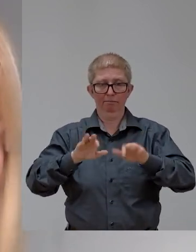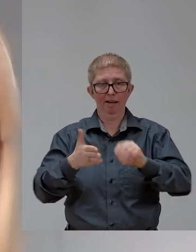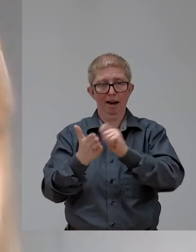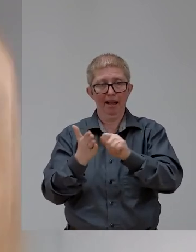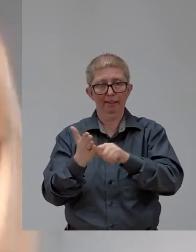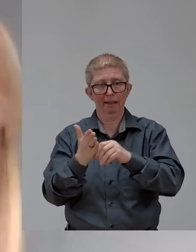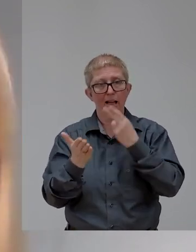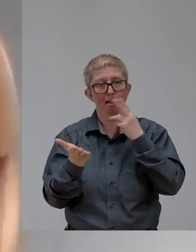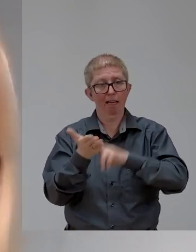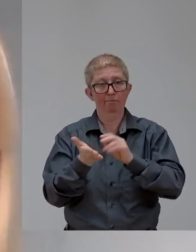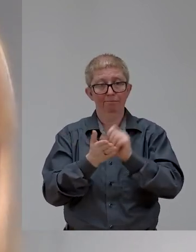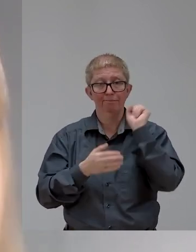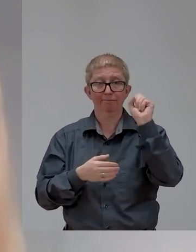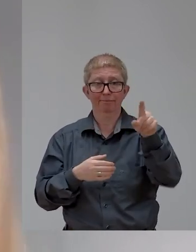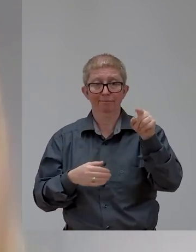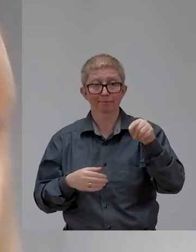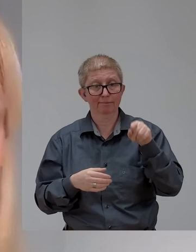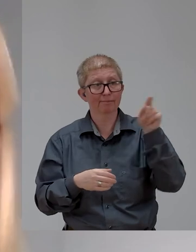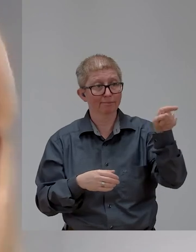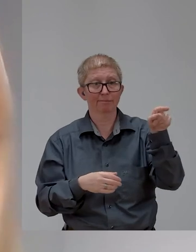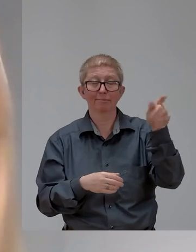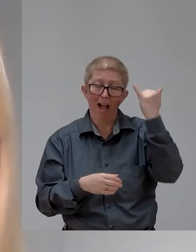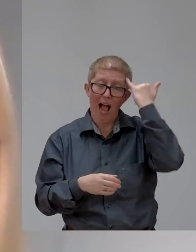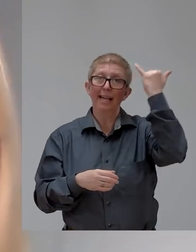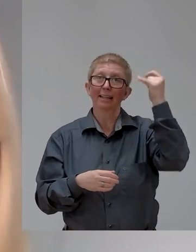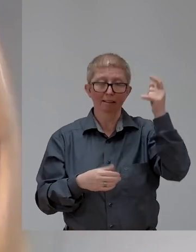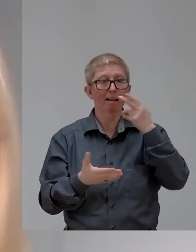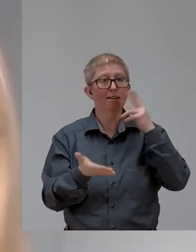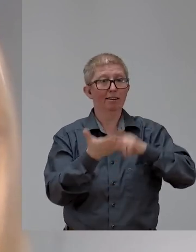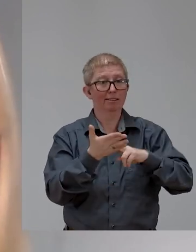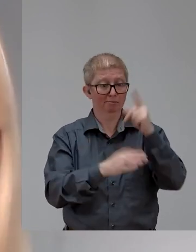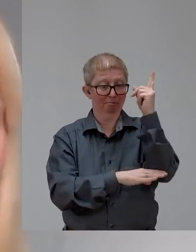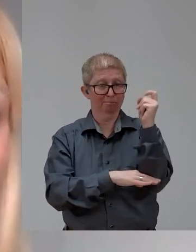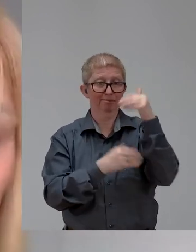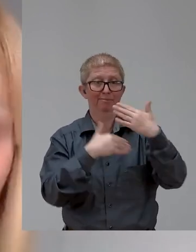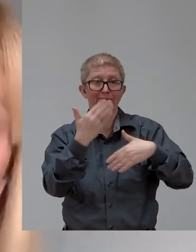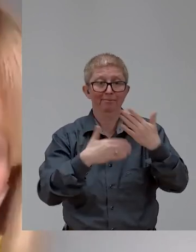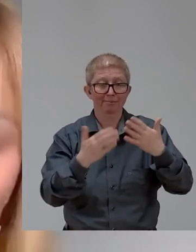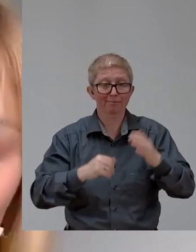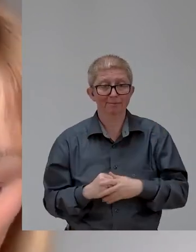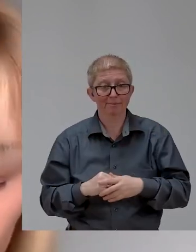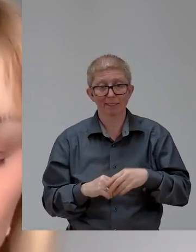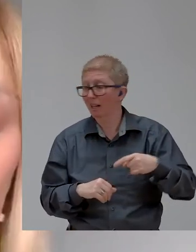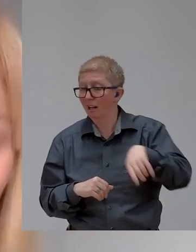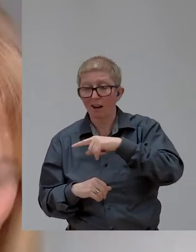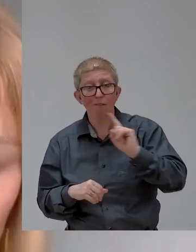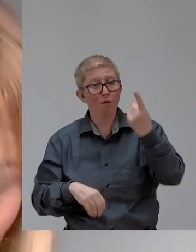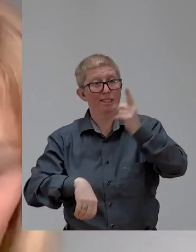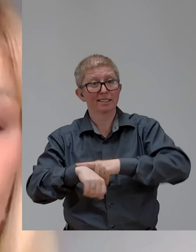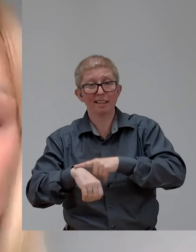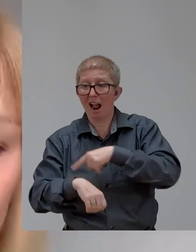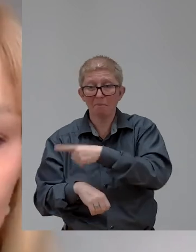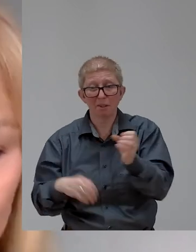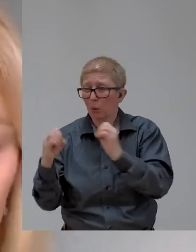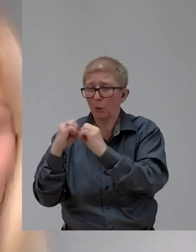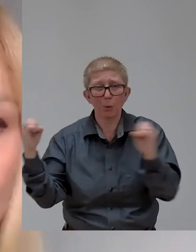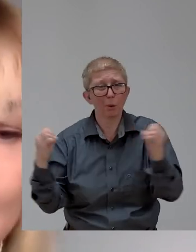with, you are not on your own. And none of us had budget to begin. So I just want to acknowledge that because it is really, really hard.